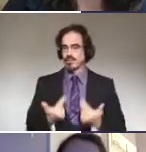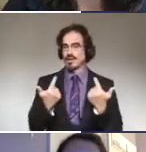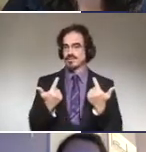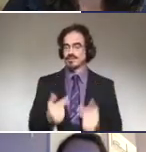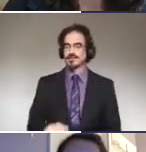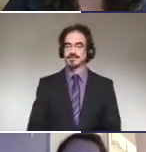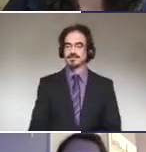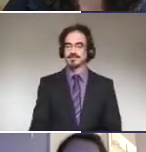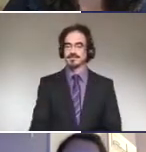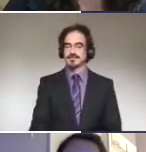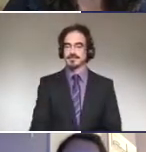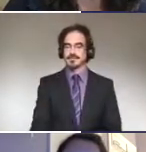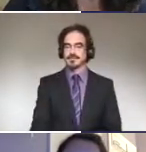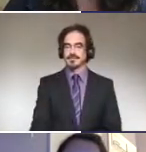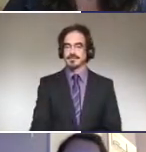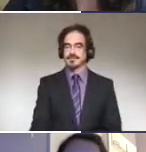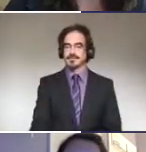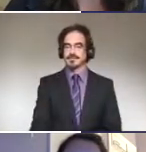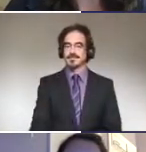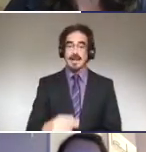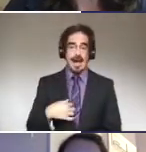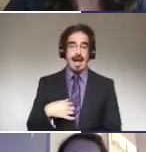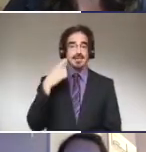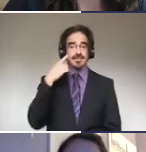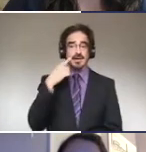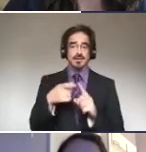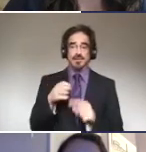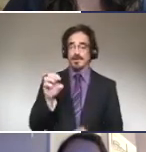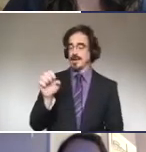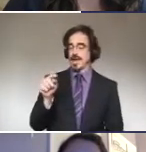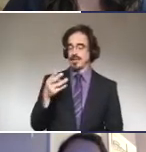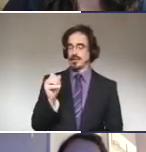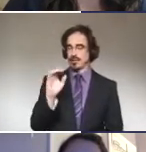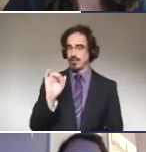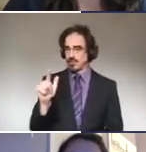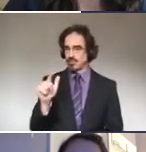I do think from an ethical standpoint that,